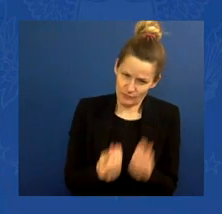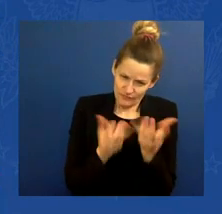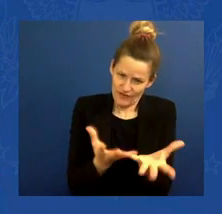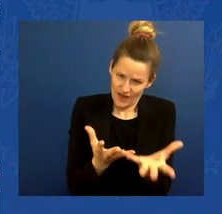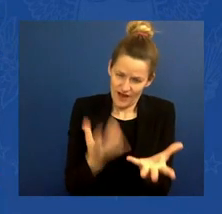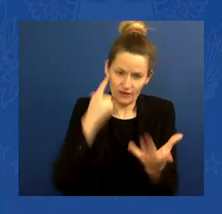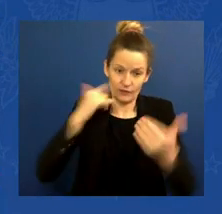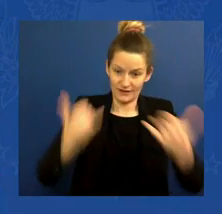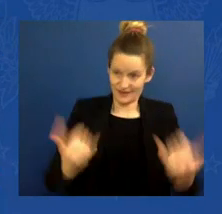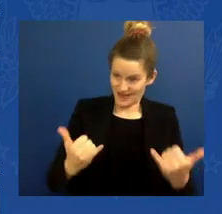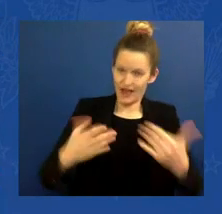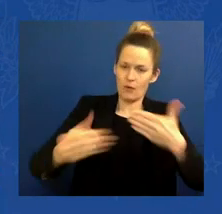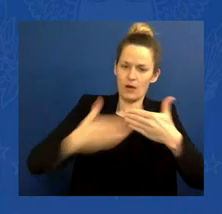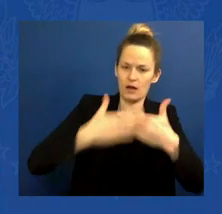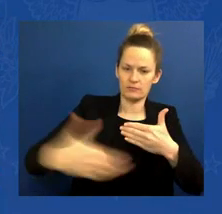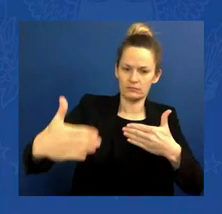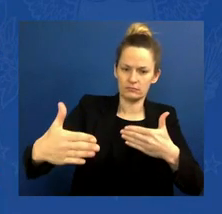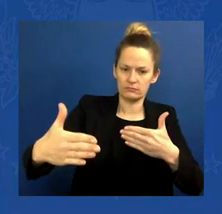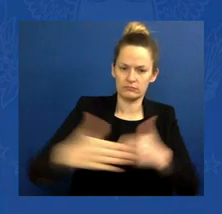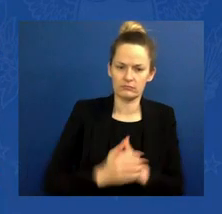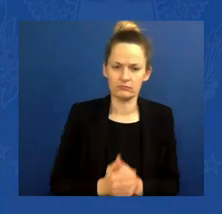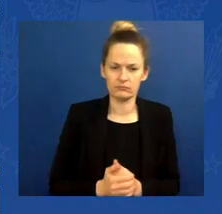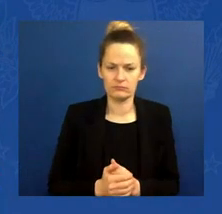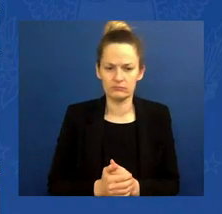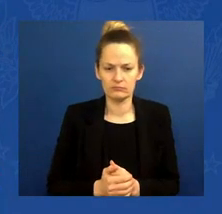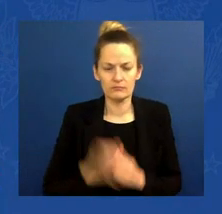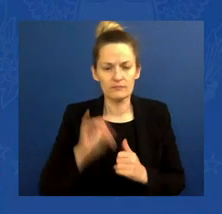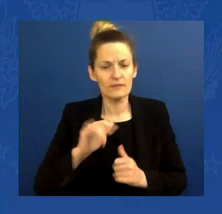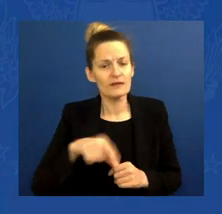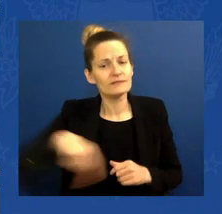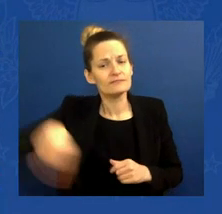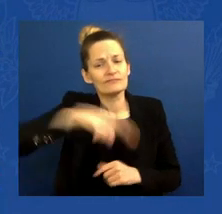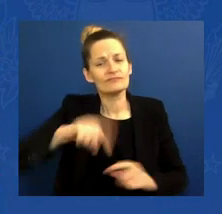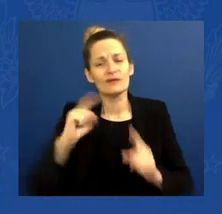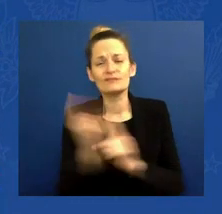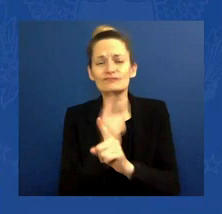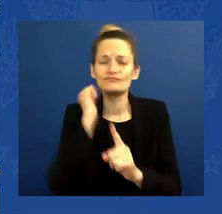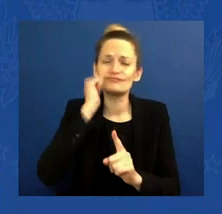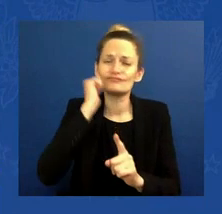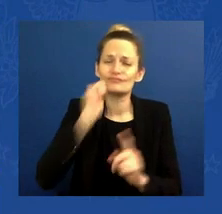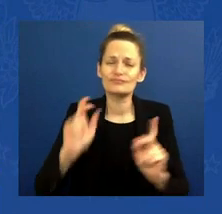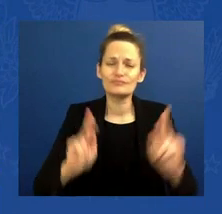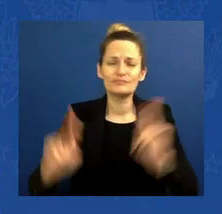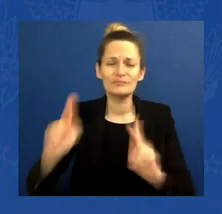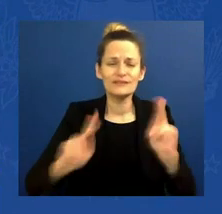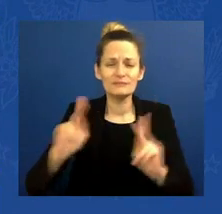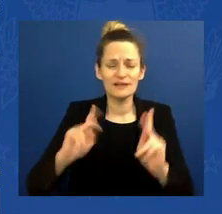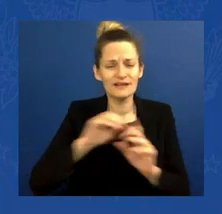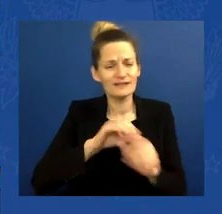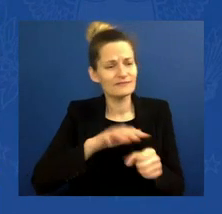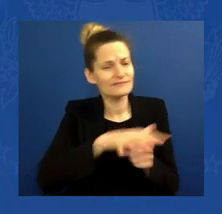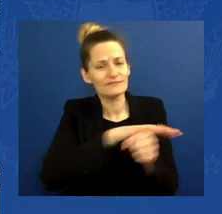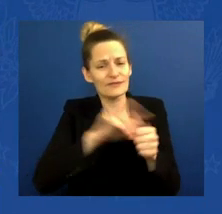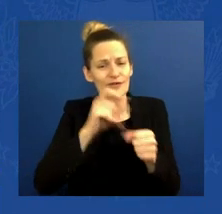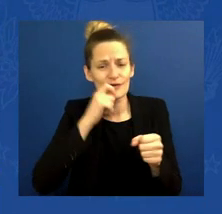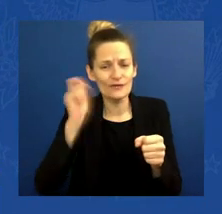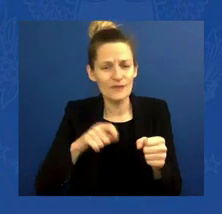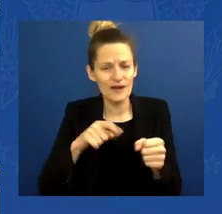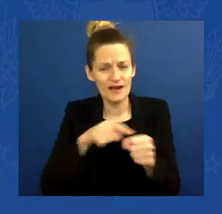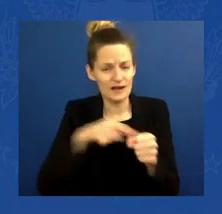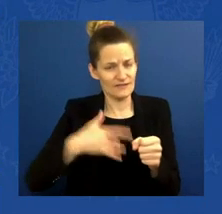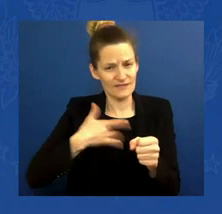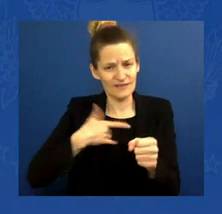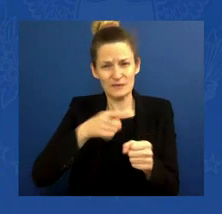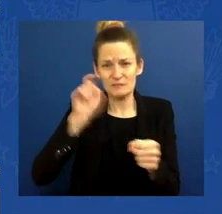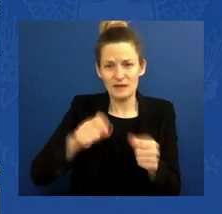Ukraine and those have been forced to flee Ukraine. In just the past few weeks, we've provided $300 million of humanitarian assistance